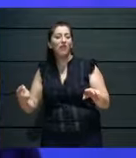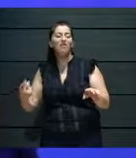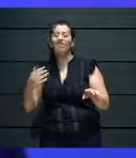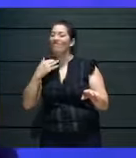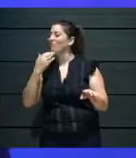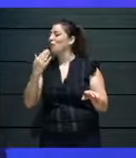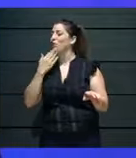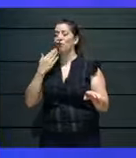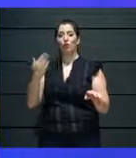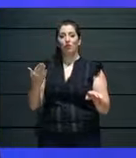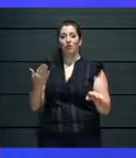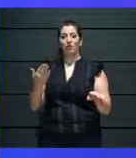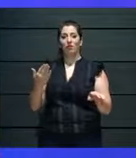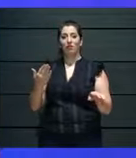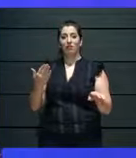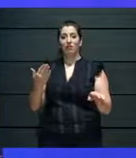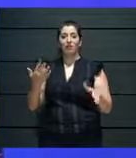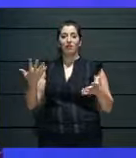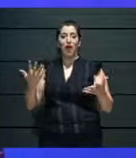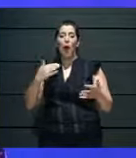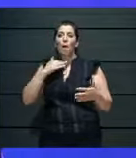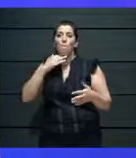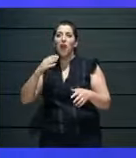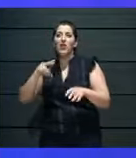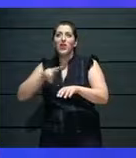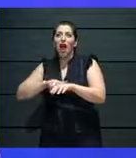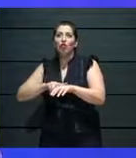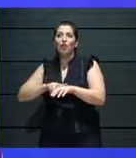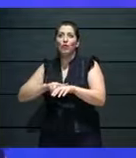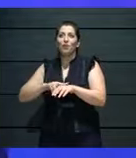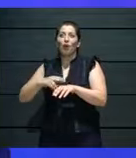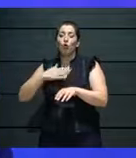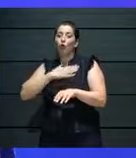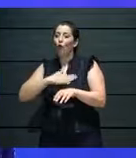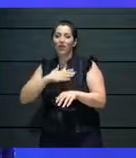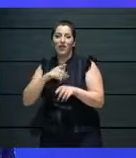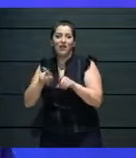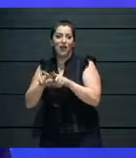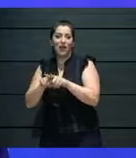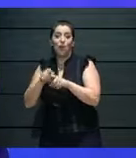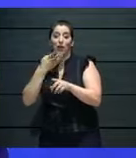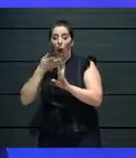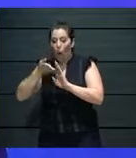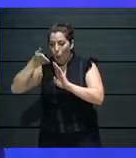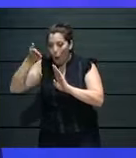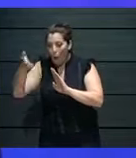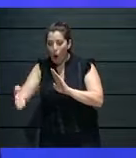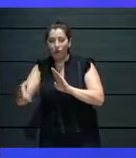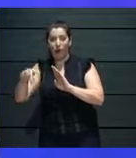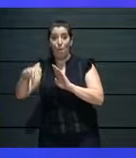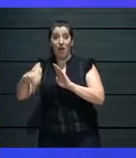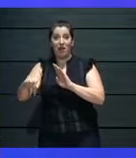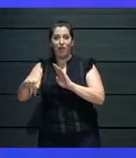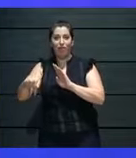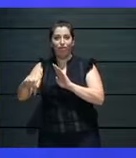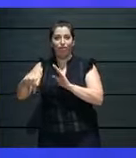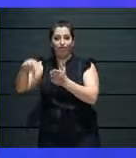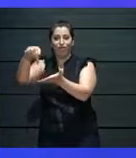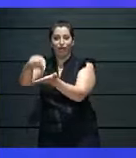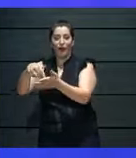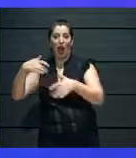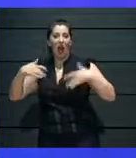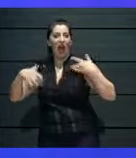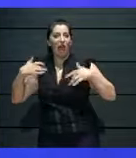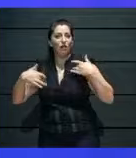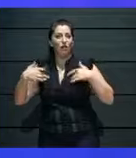of being in a concert. Of course not. But I think this age as it is, is a